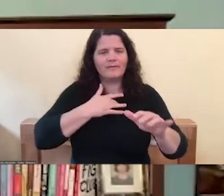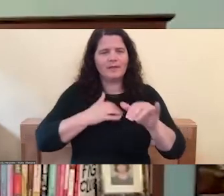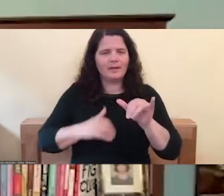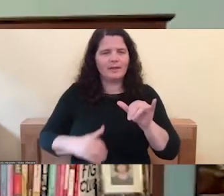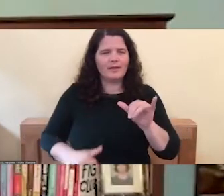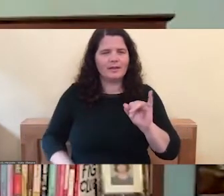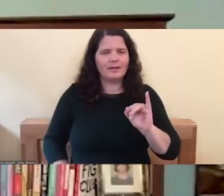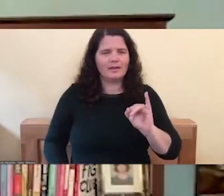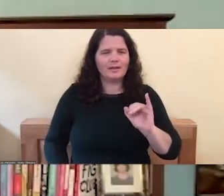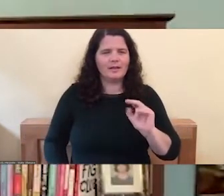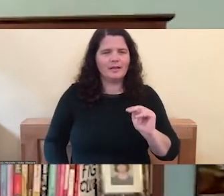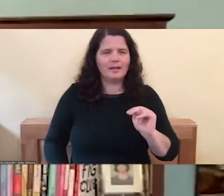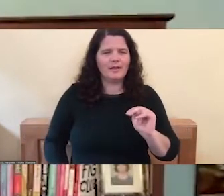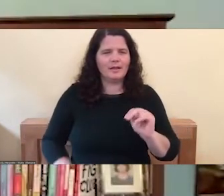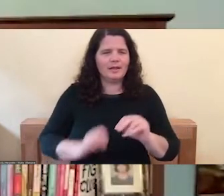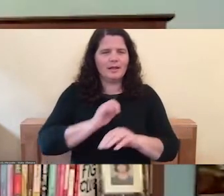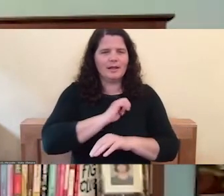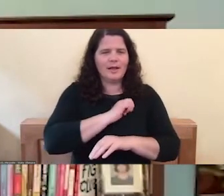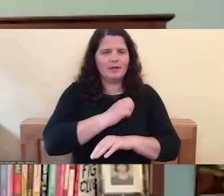Relax. and through your body.